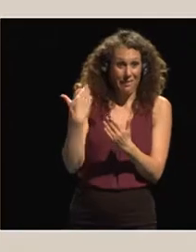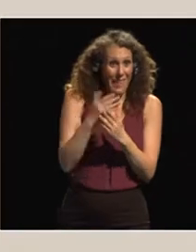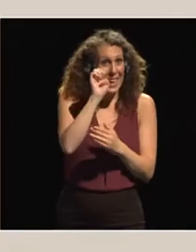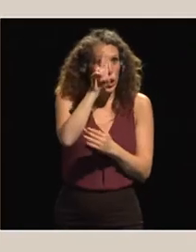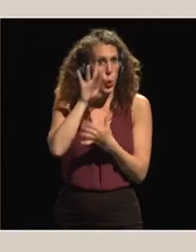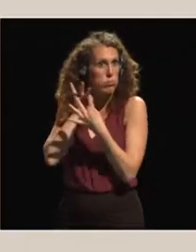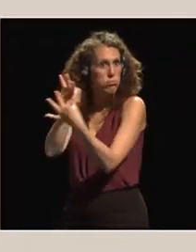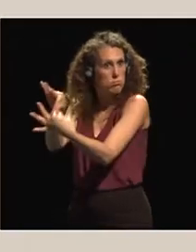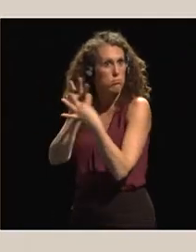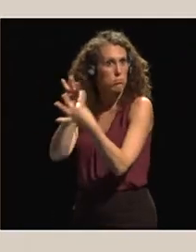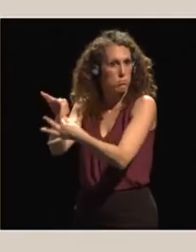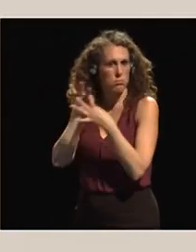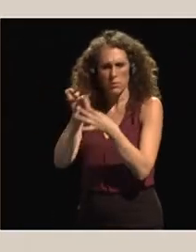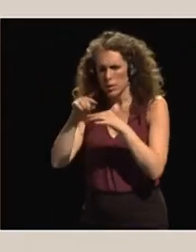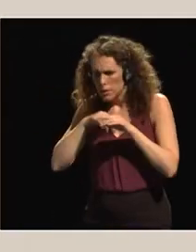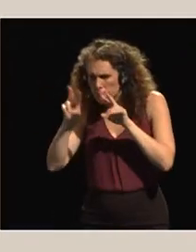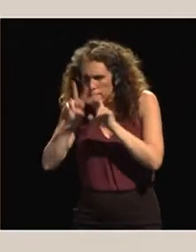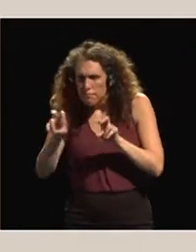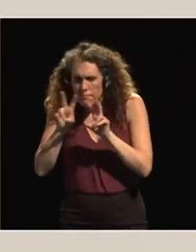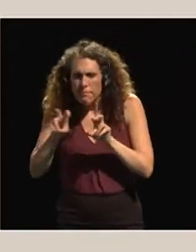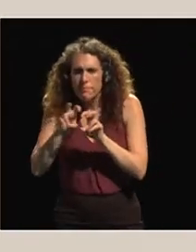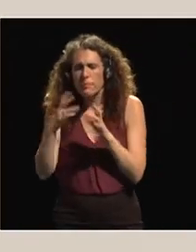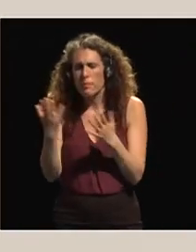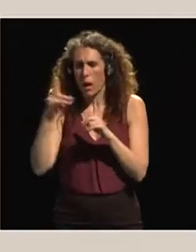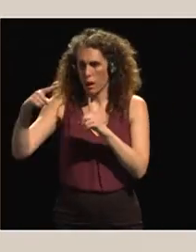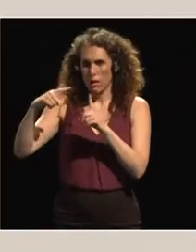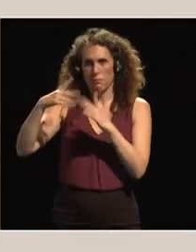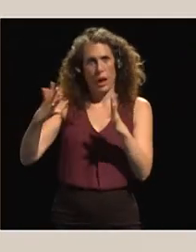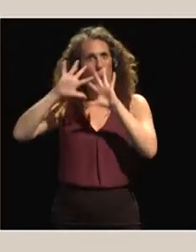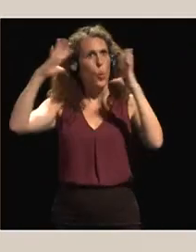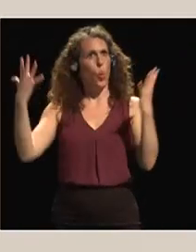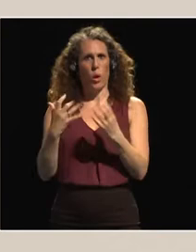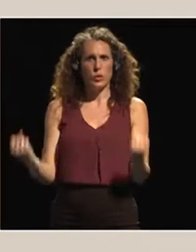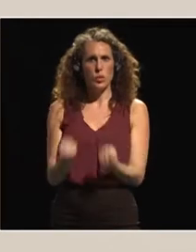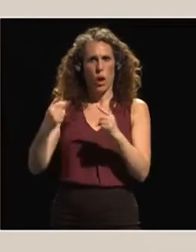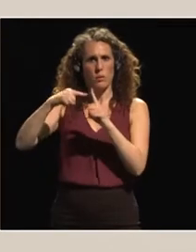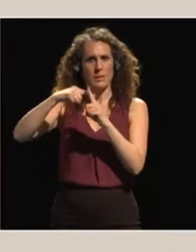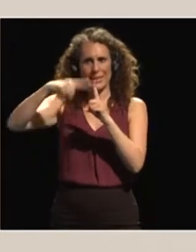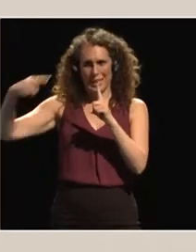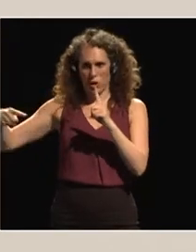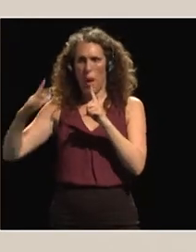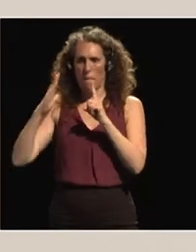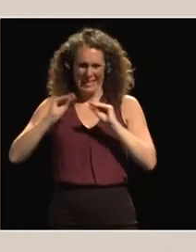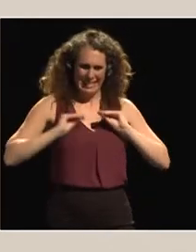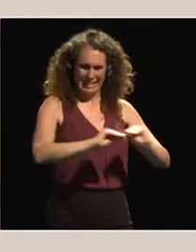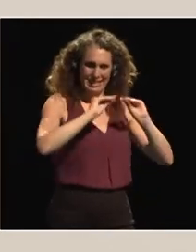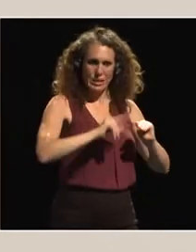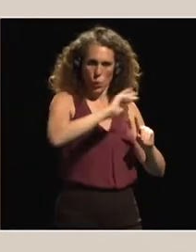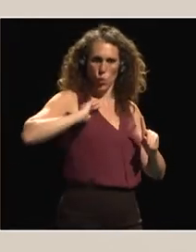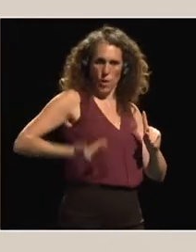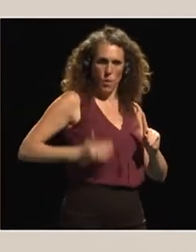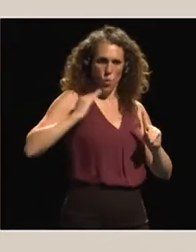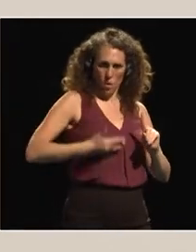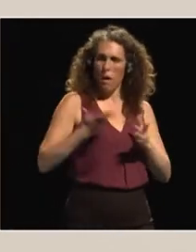to look at the advantage of digitalization so that women can have access to it. Of course,